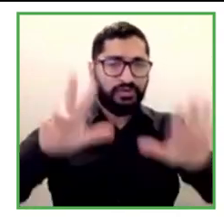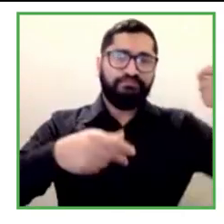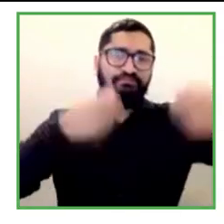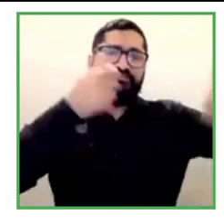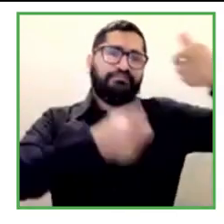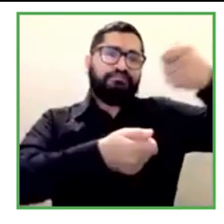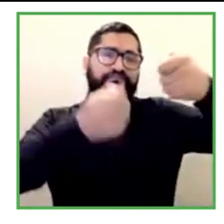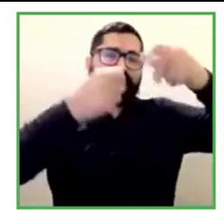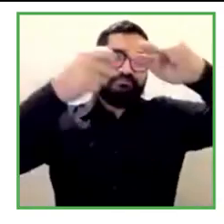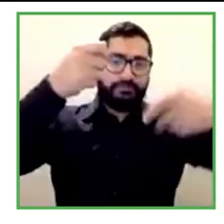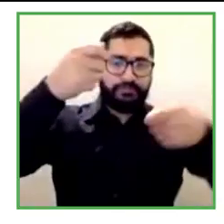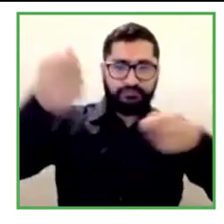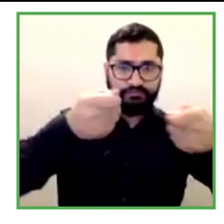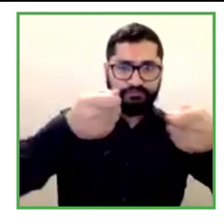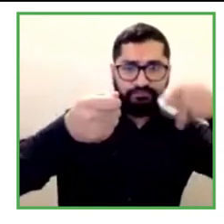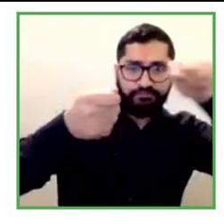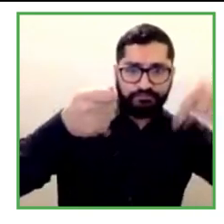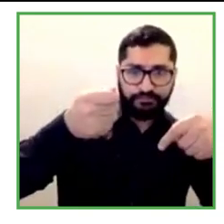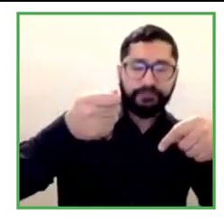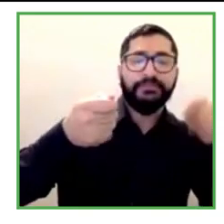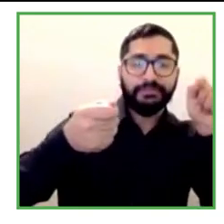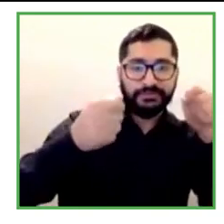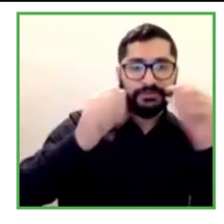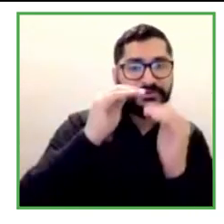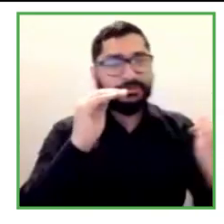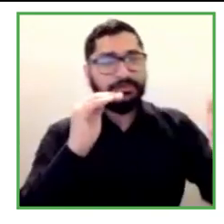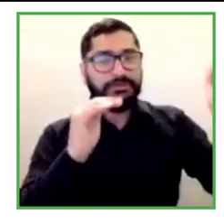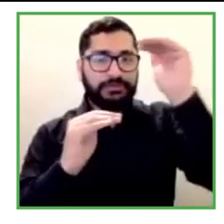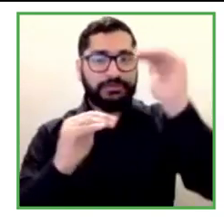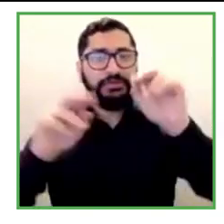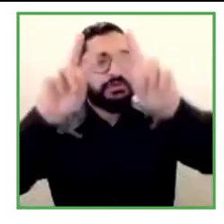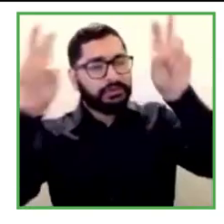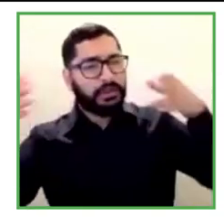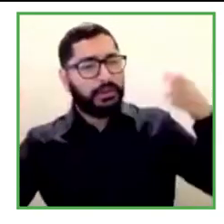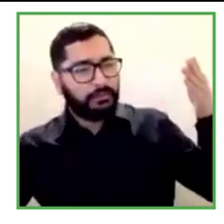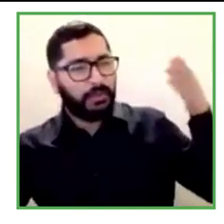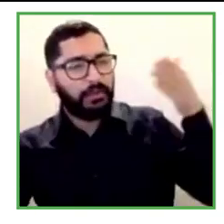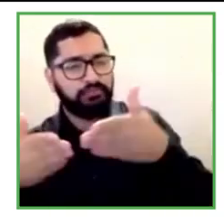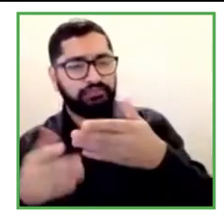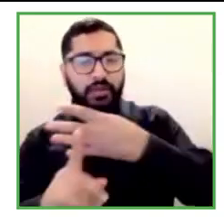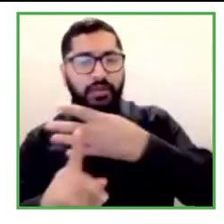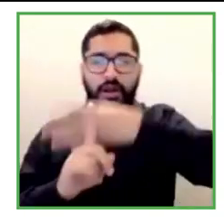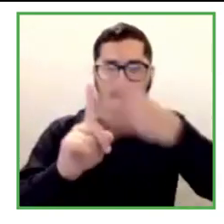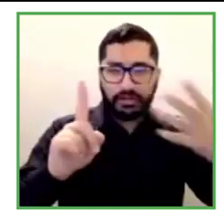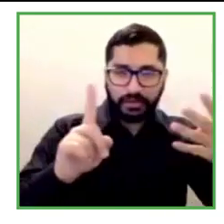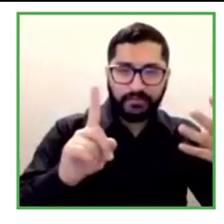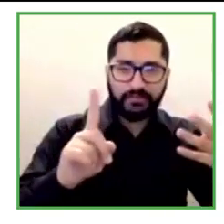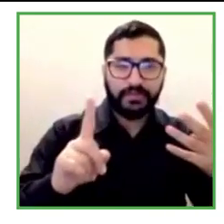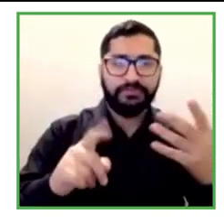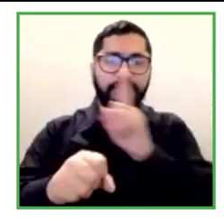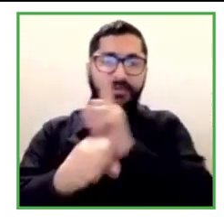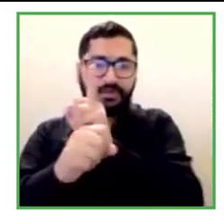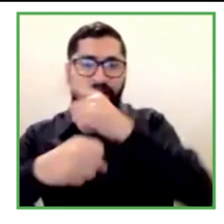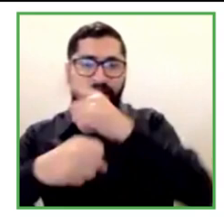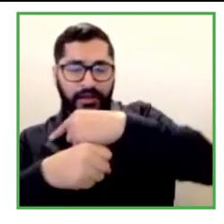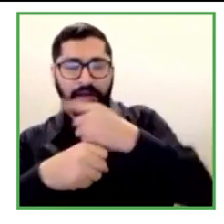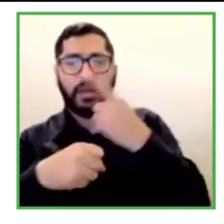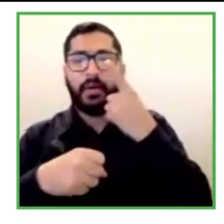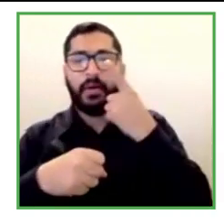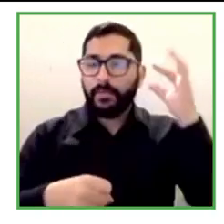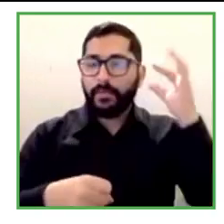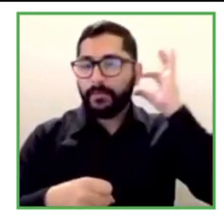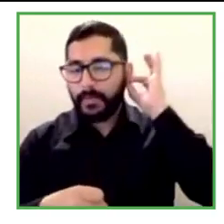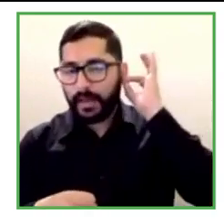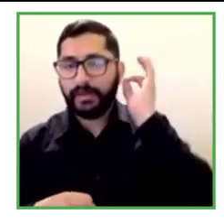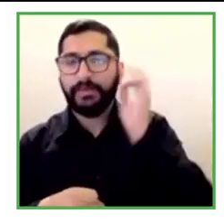example. And as I commented, we increase 70% of our staff with disabilities within the organization, therefore, clearly for all